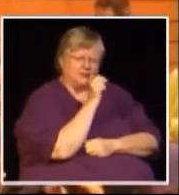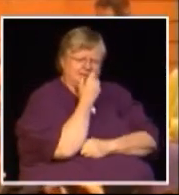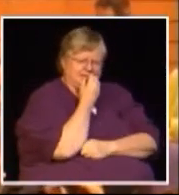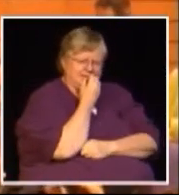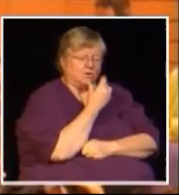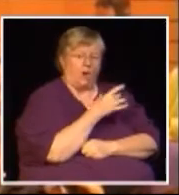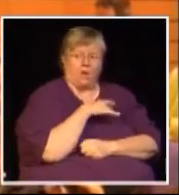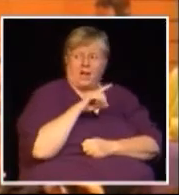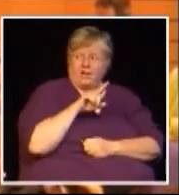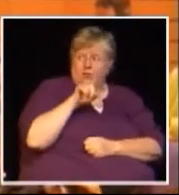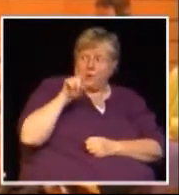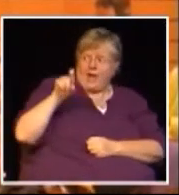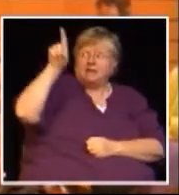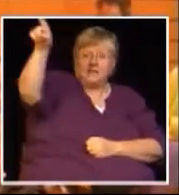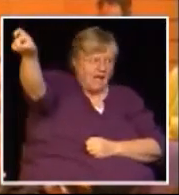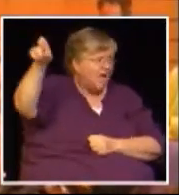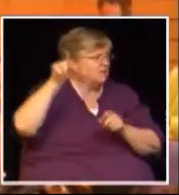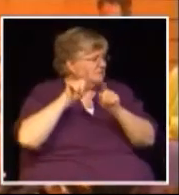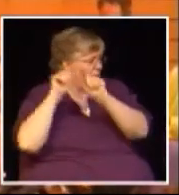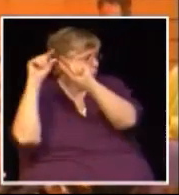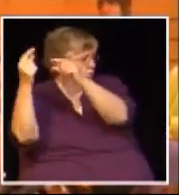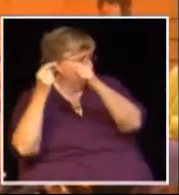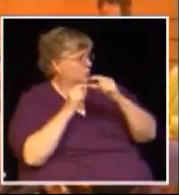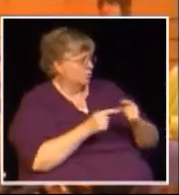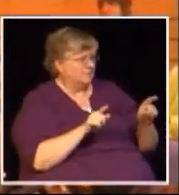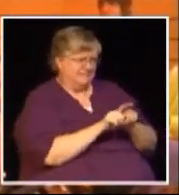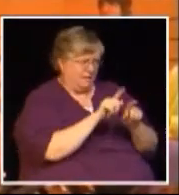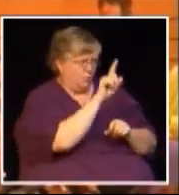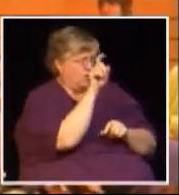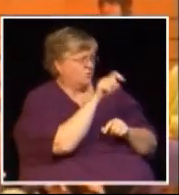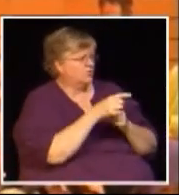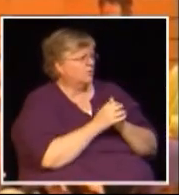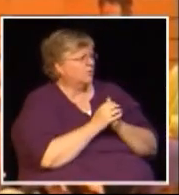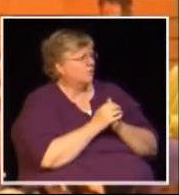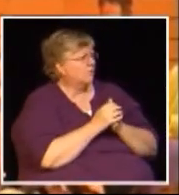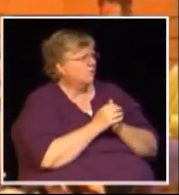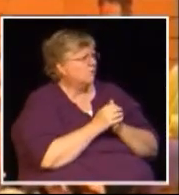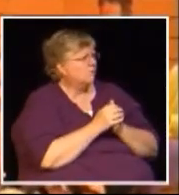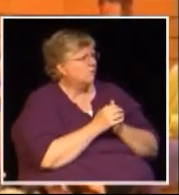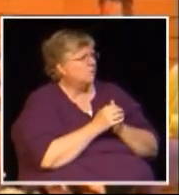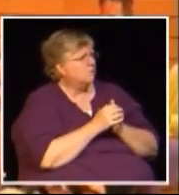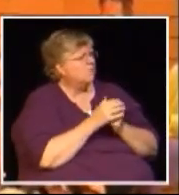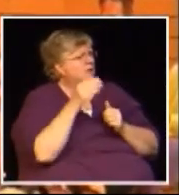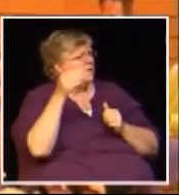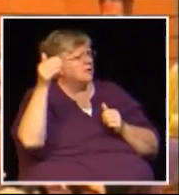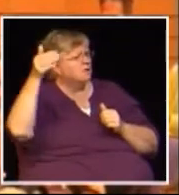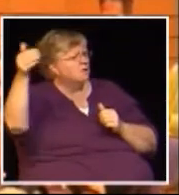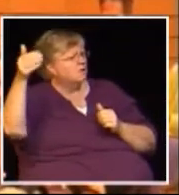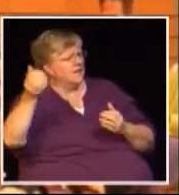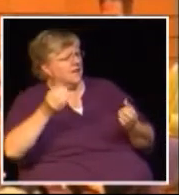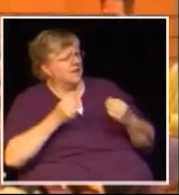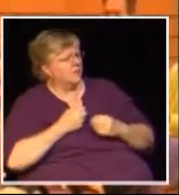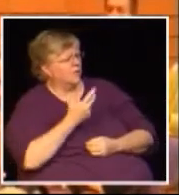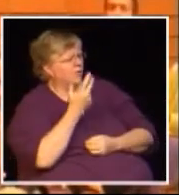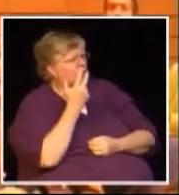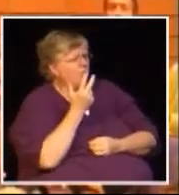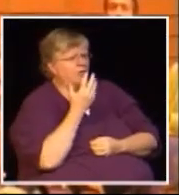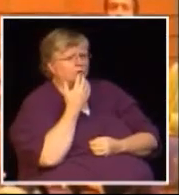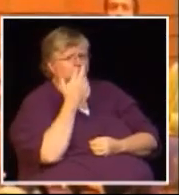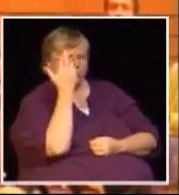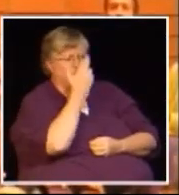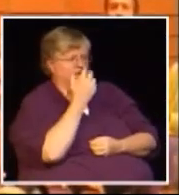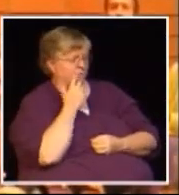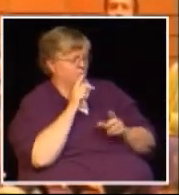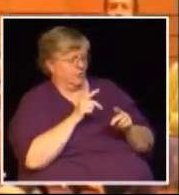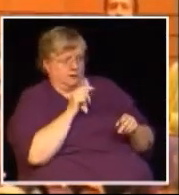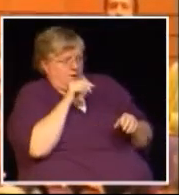favor the HST so I wonder if I could pose a question to both of you it's the same question Jim I wonder if this side could give me